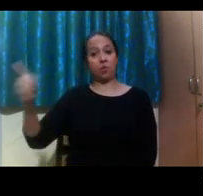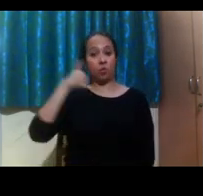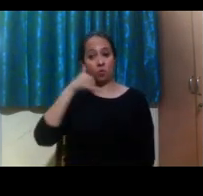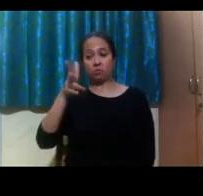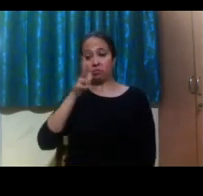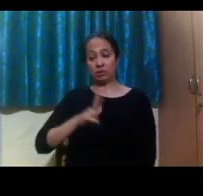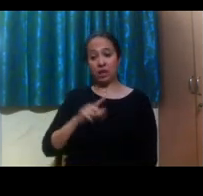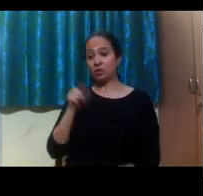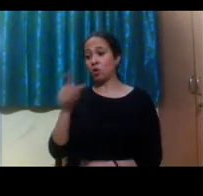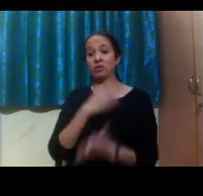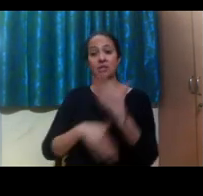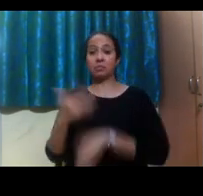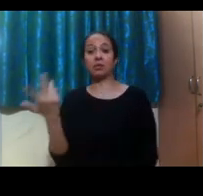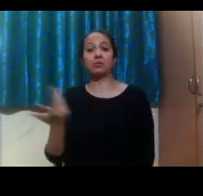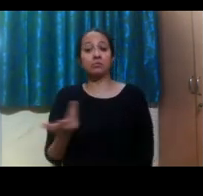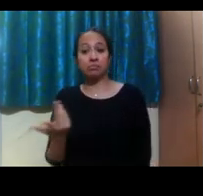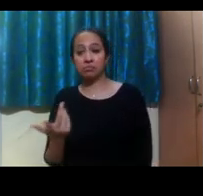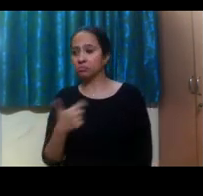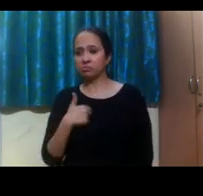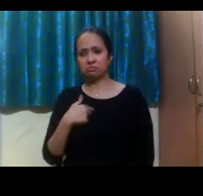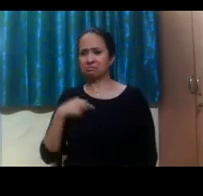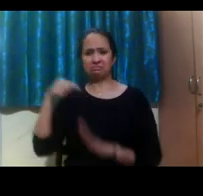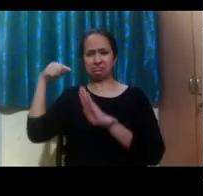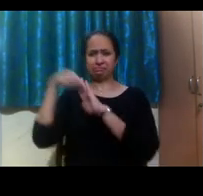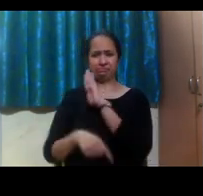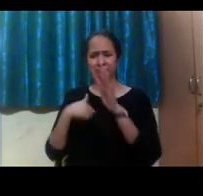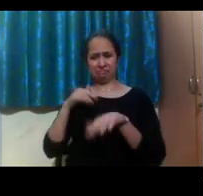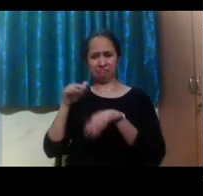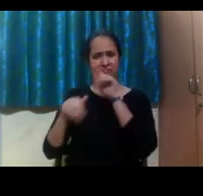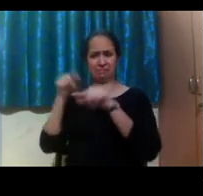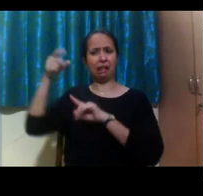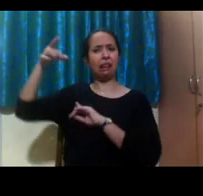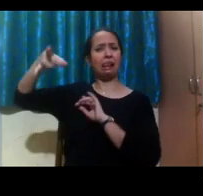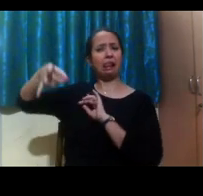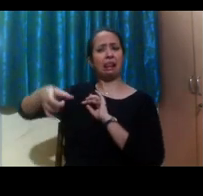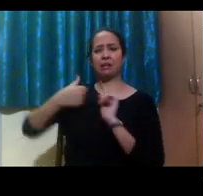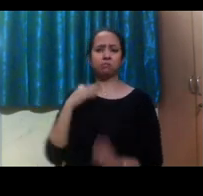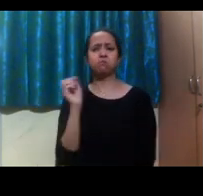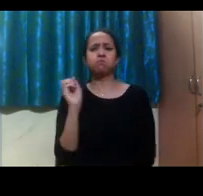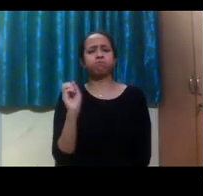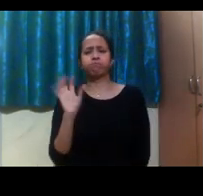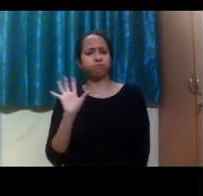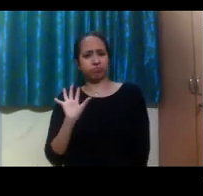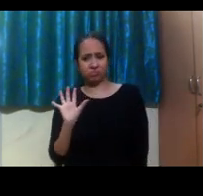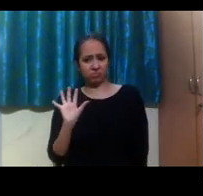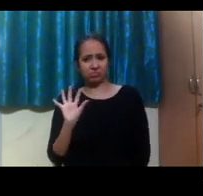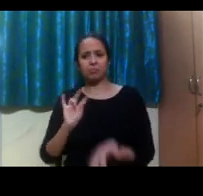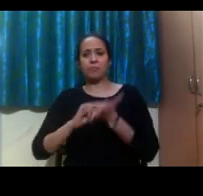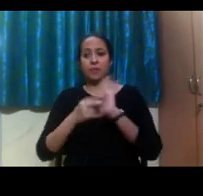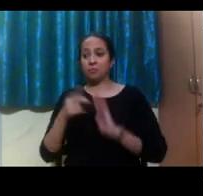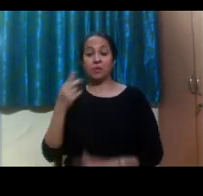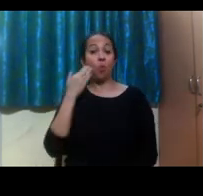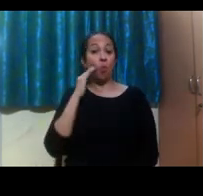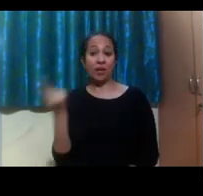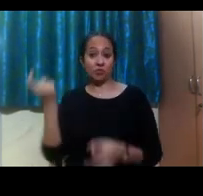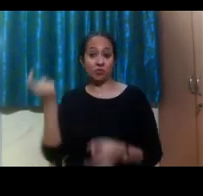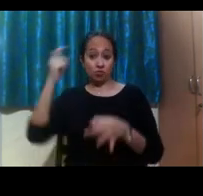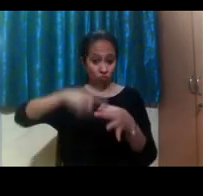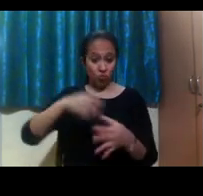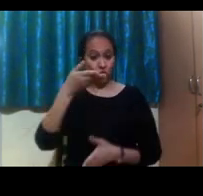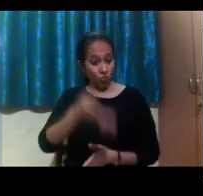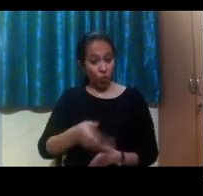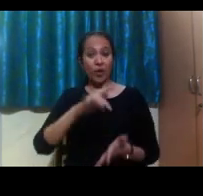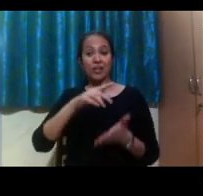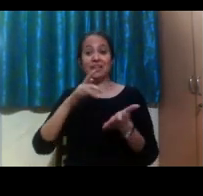what your disability is, we don't go into those details without your permission to do so. Um, so at least know that when you're coming to a disability resource center